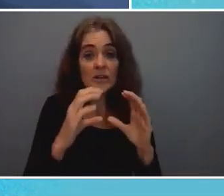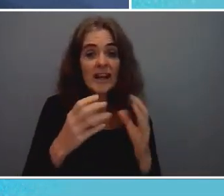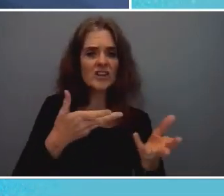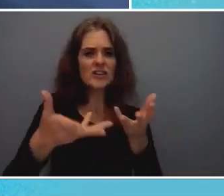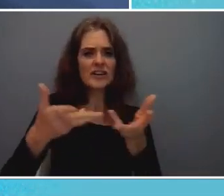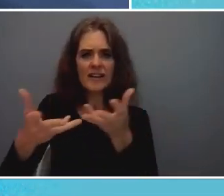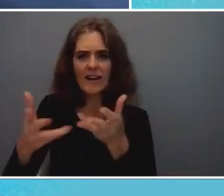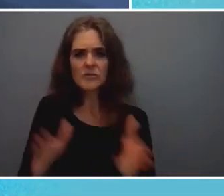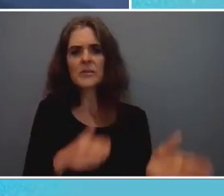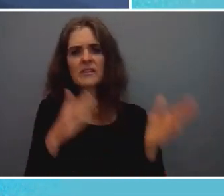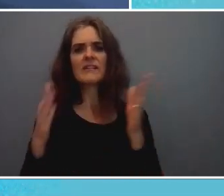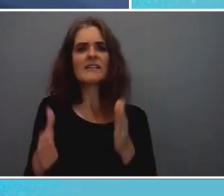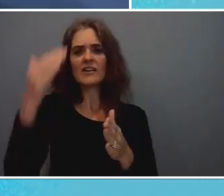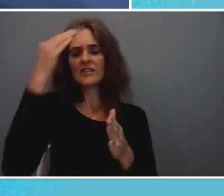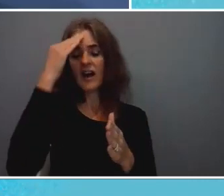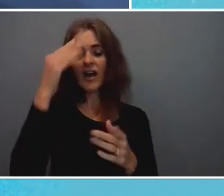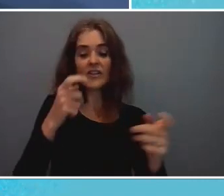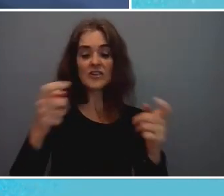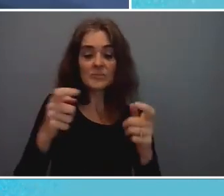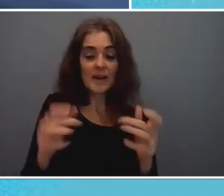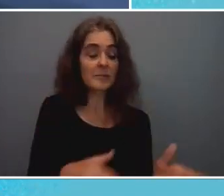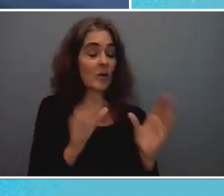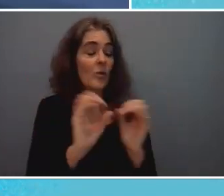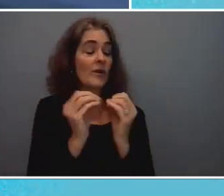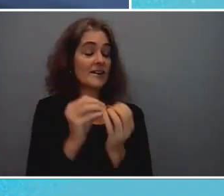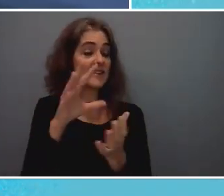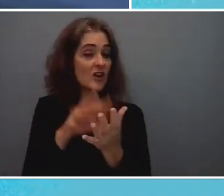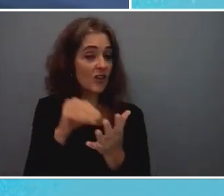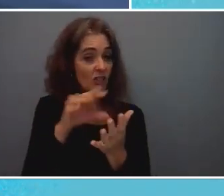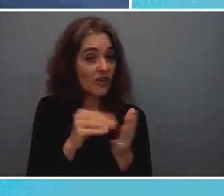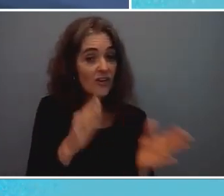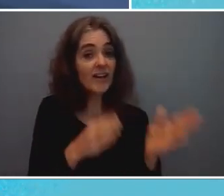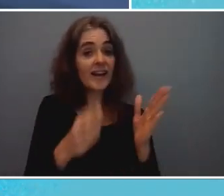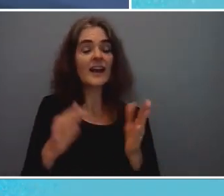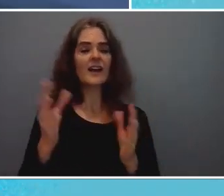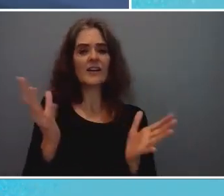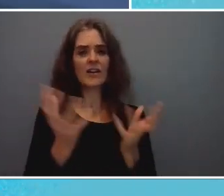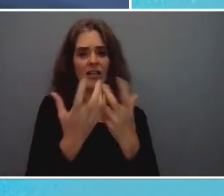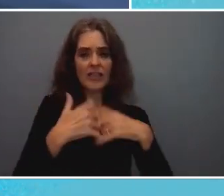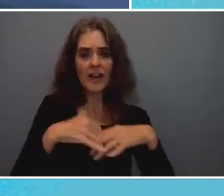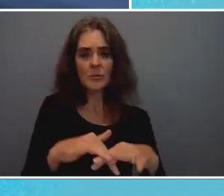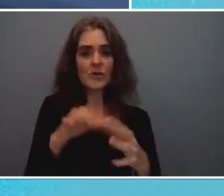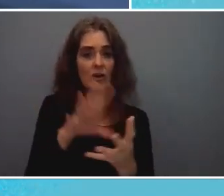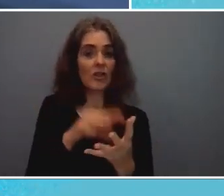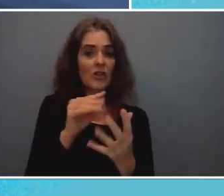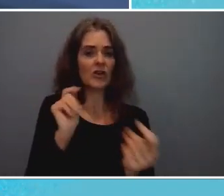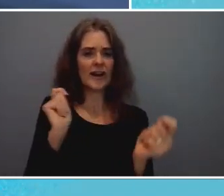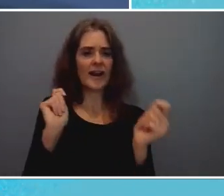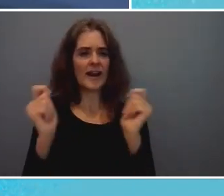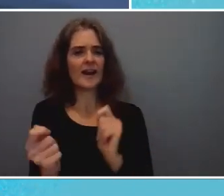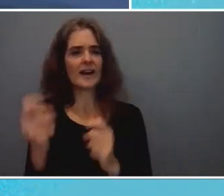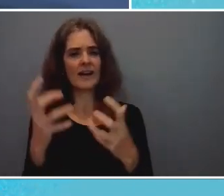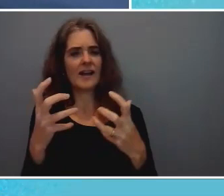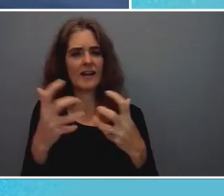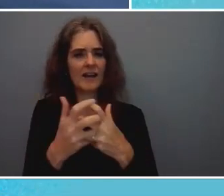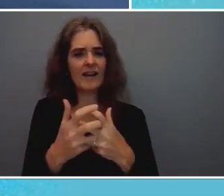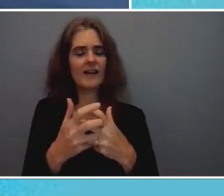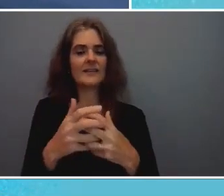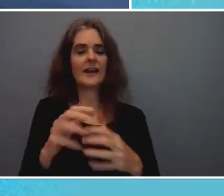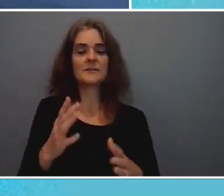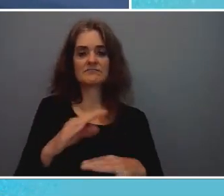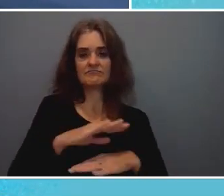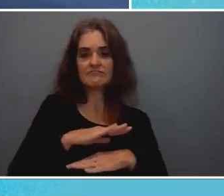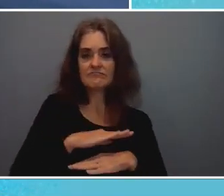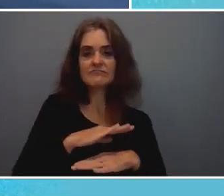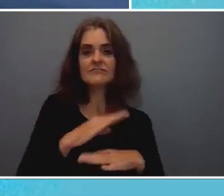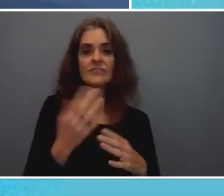knowledge management, organizational learning, collaborating, learning, and adapting. And we are thrilled to be among all